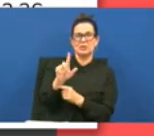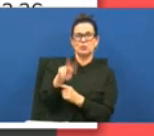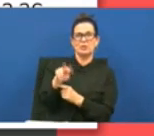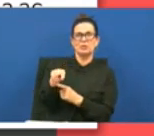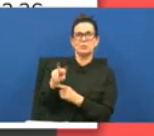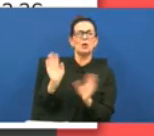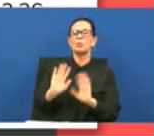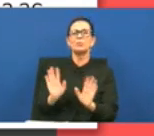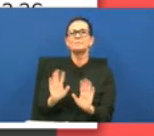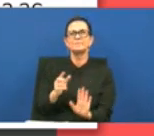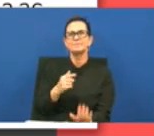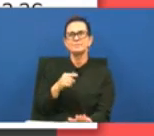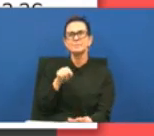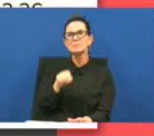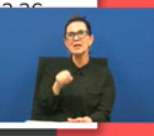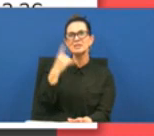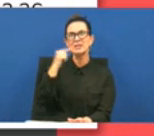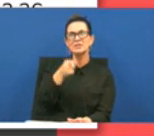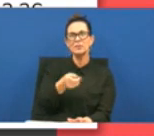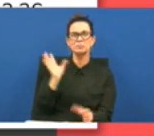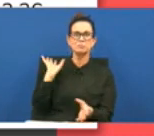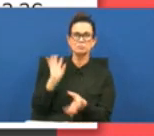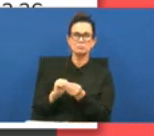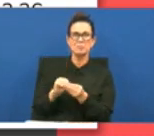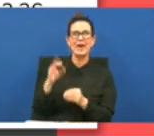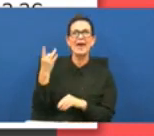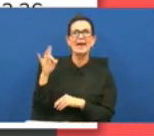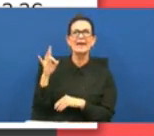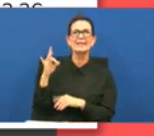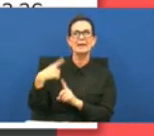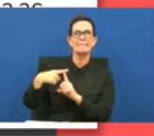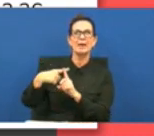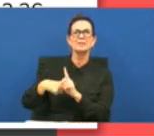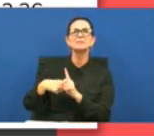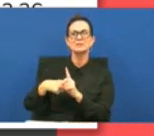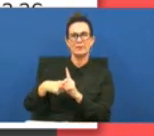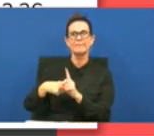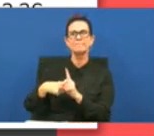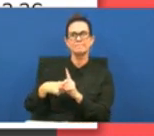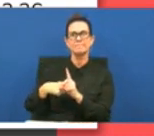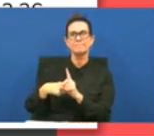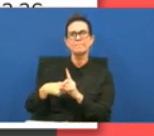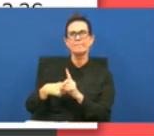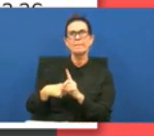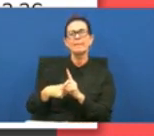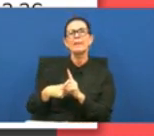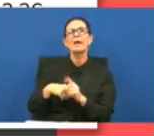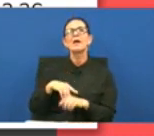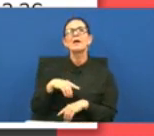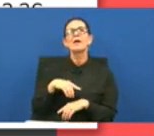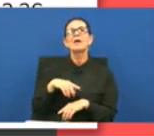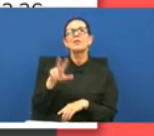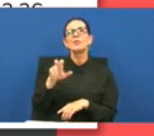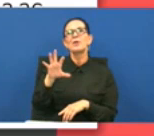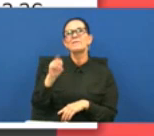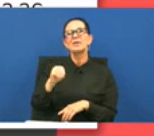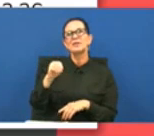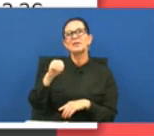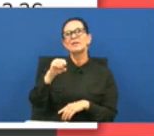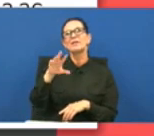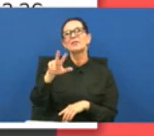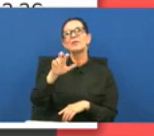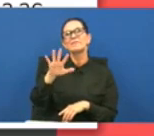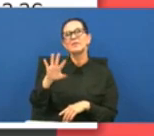no i'm sorry this is for the whole entire 18 months um 651 were baton ridge police department 354 were from the